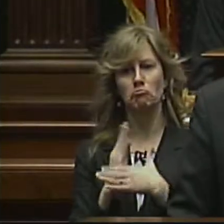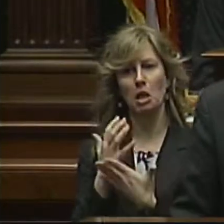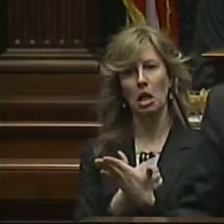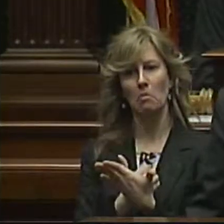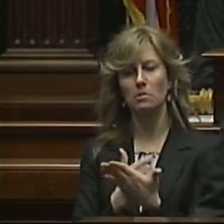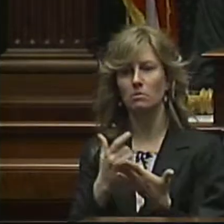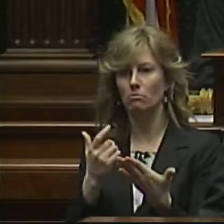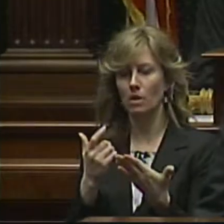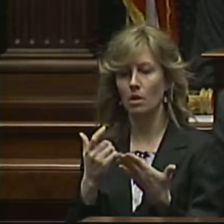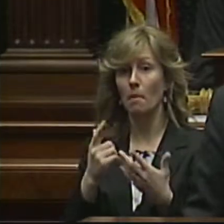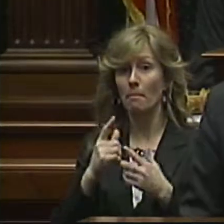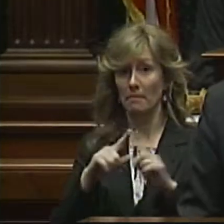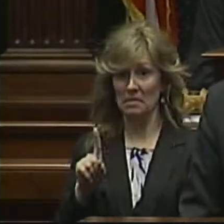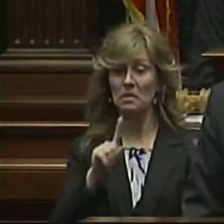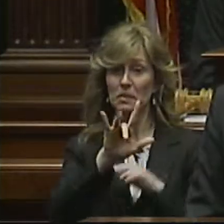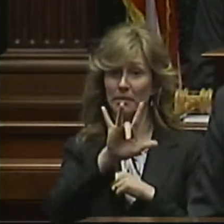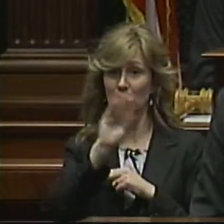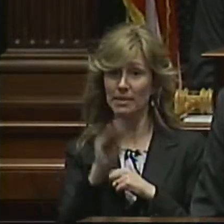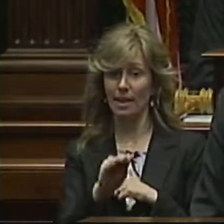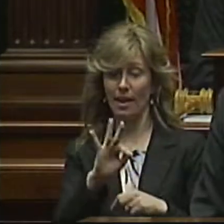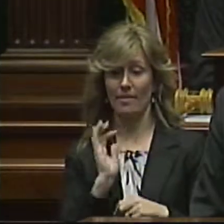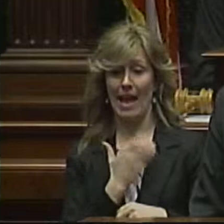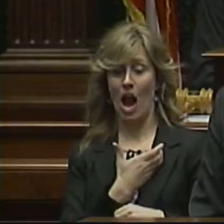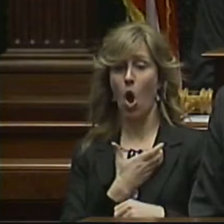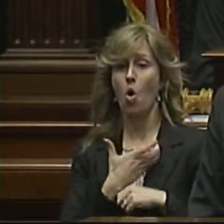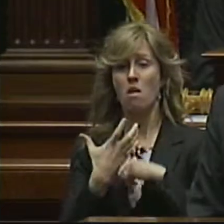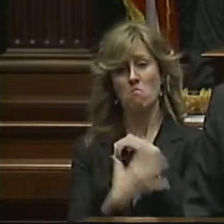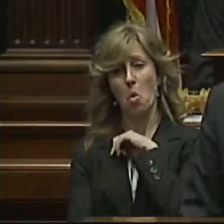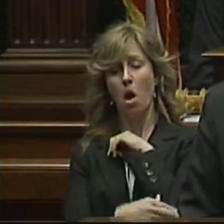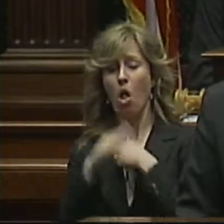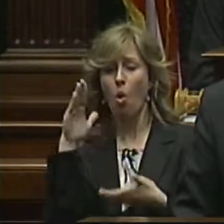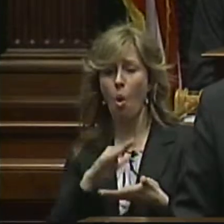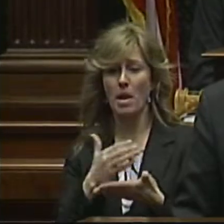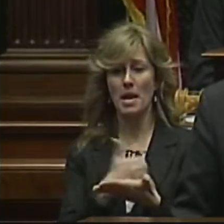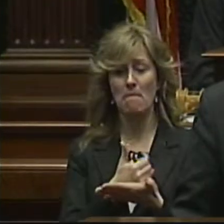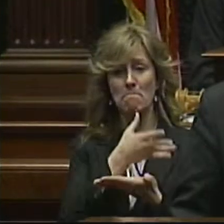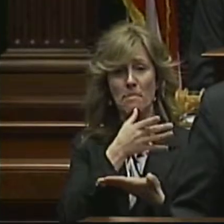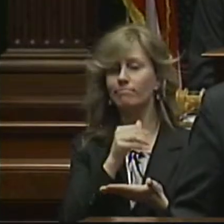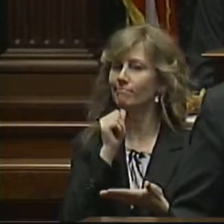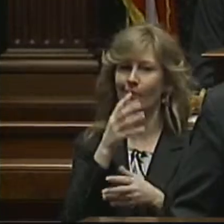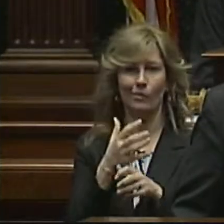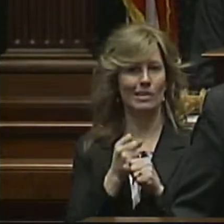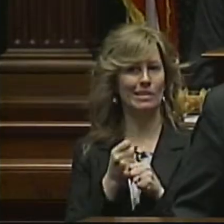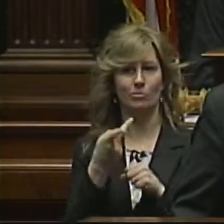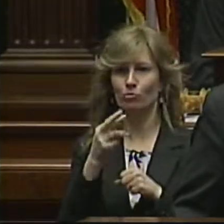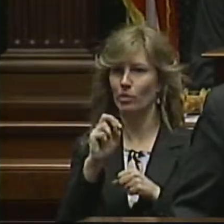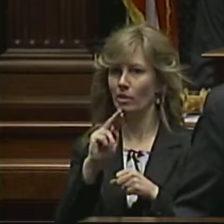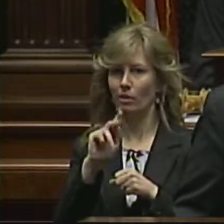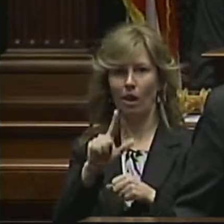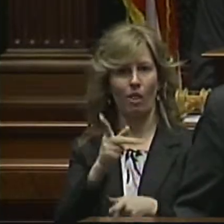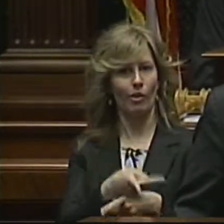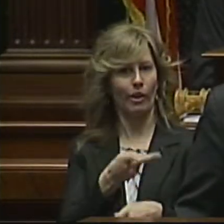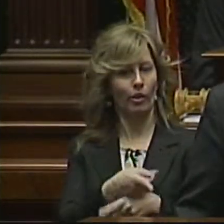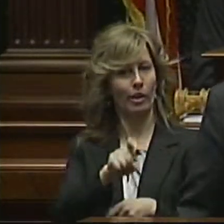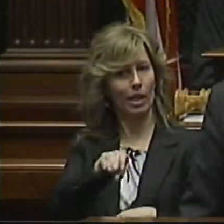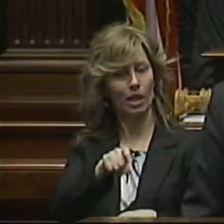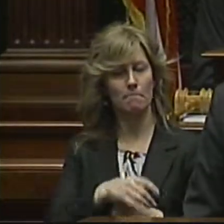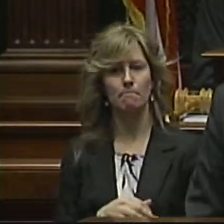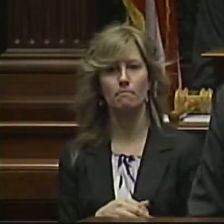Yet 25% of our low-income mothers are not receiving the prenatal care they need.